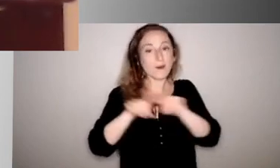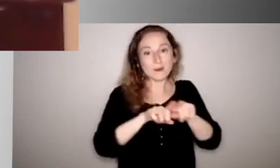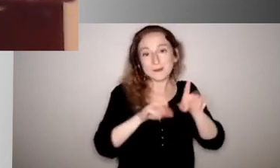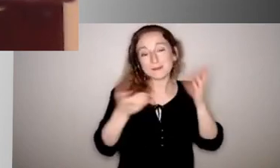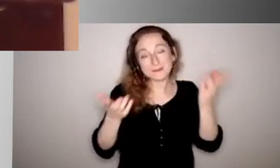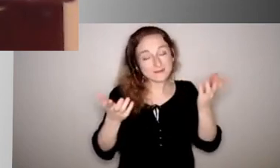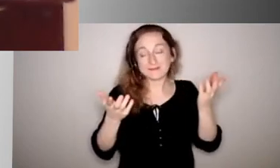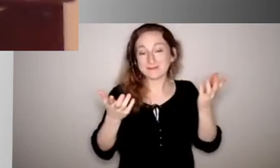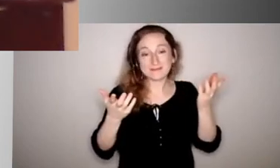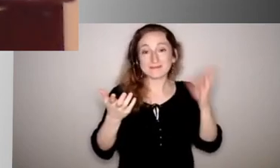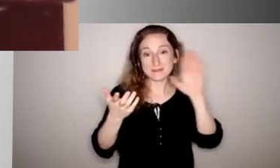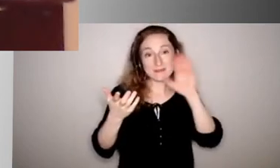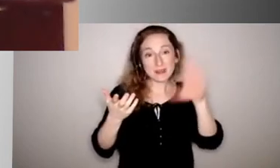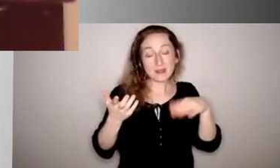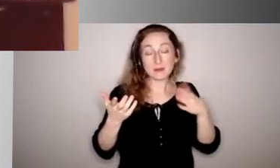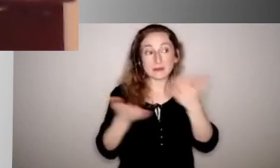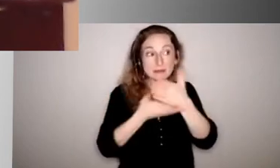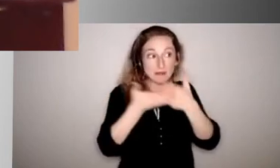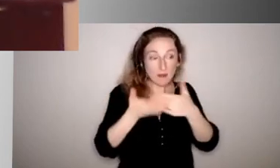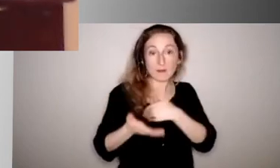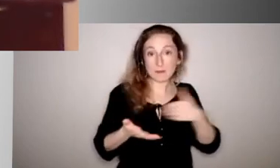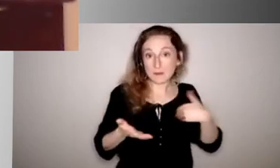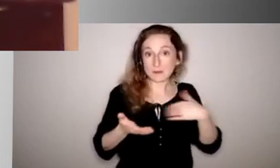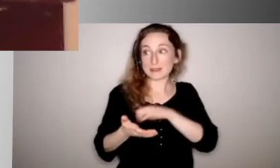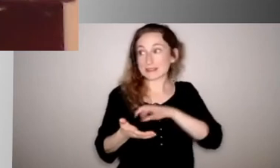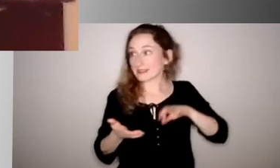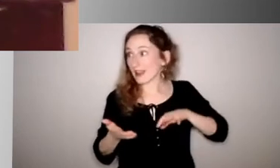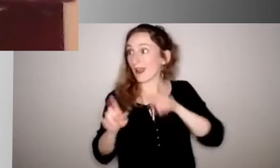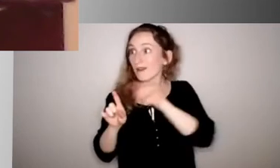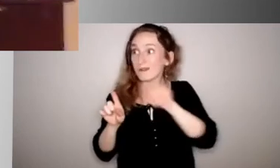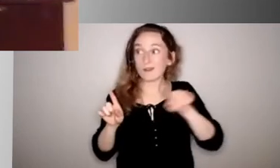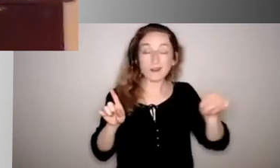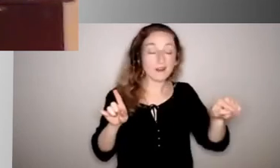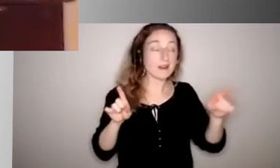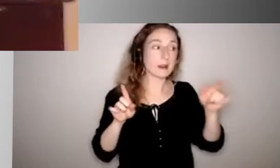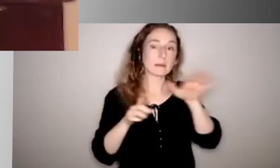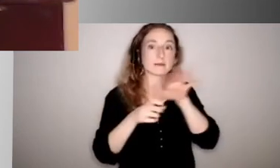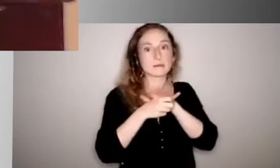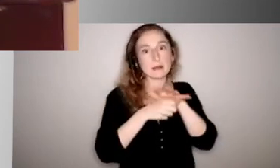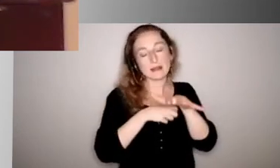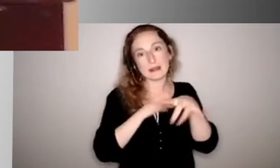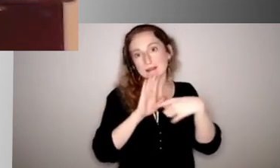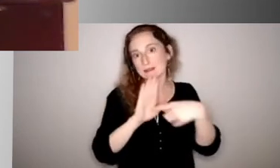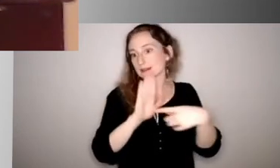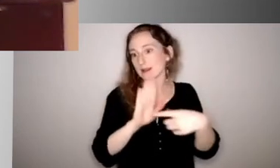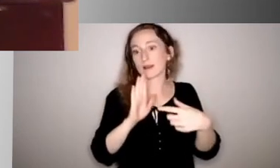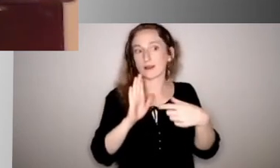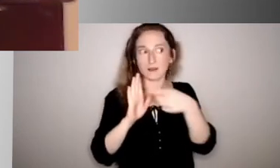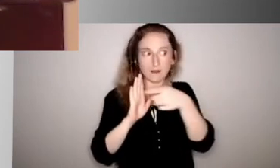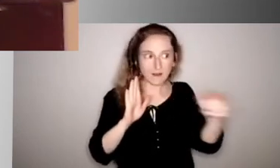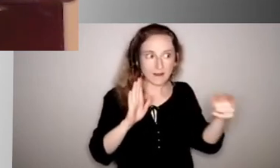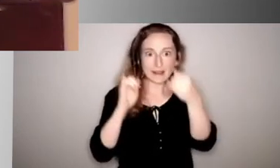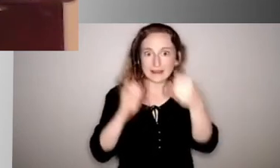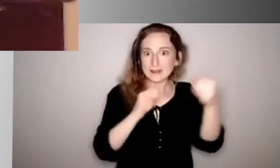members of our staff and other adults. We all can cite plenty of examples where there are individuals who